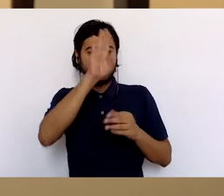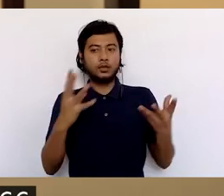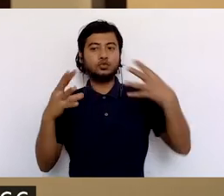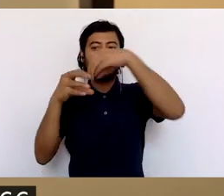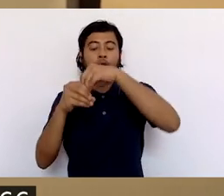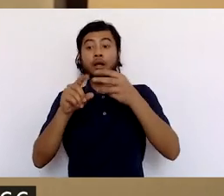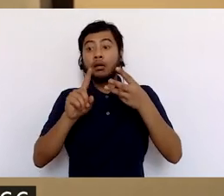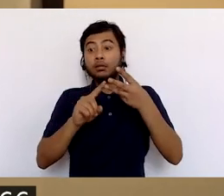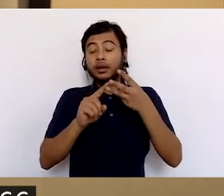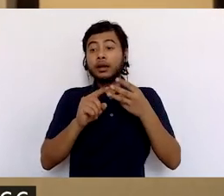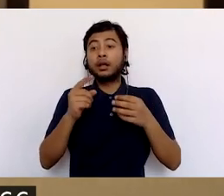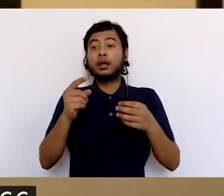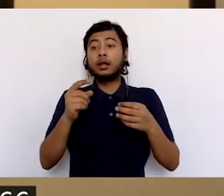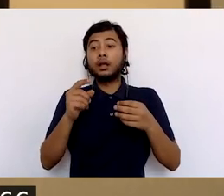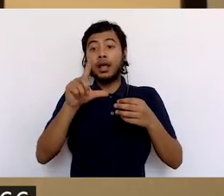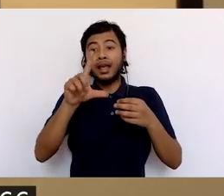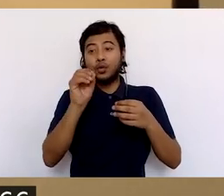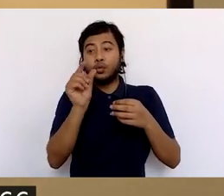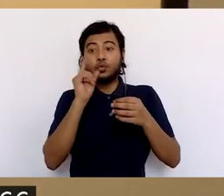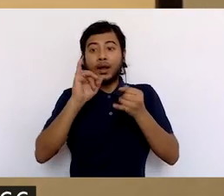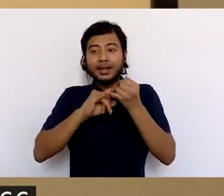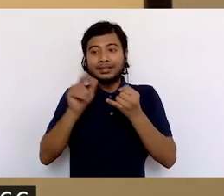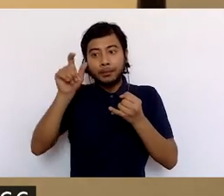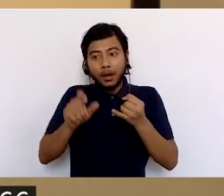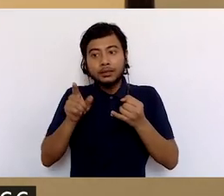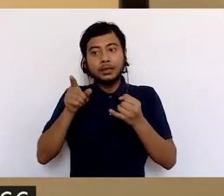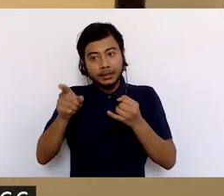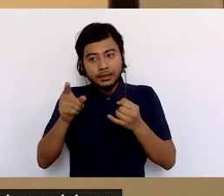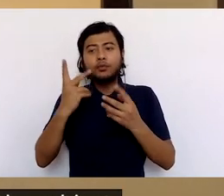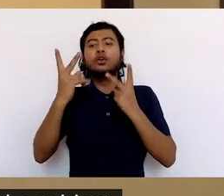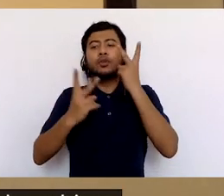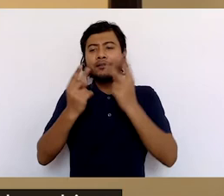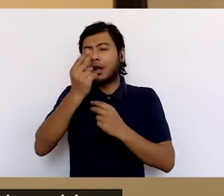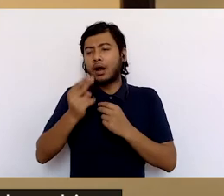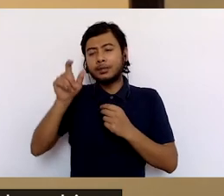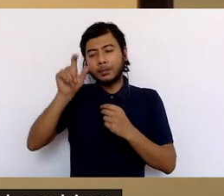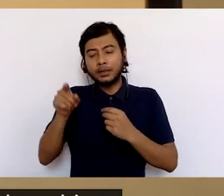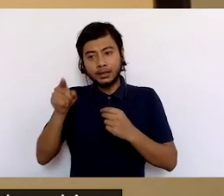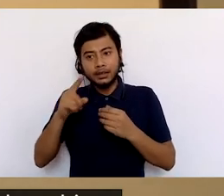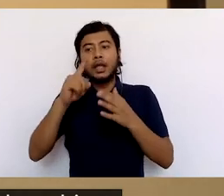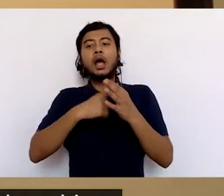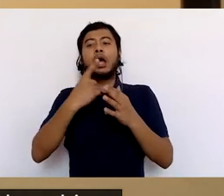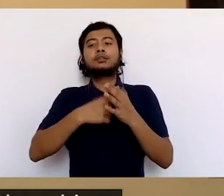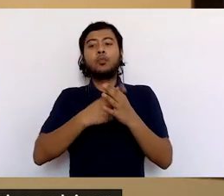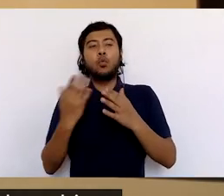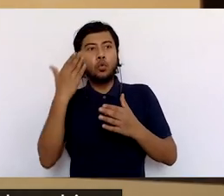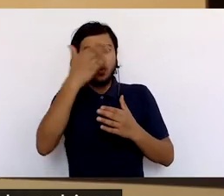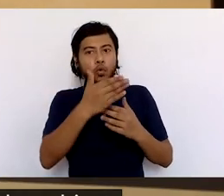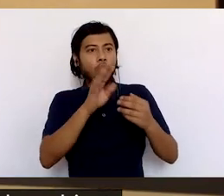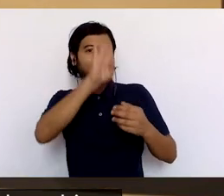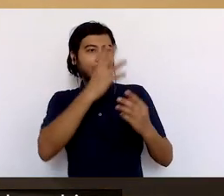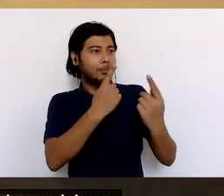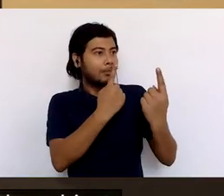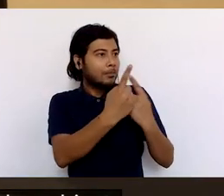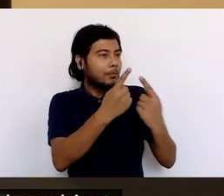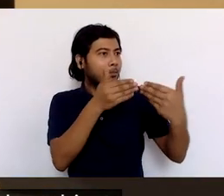that the Maharaja was a skillful practitioner by 1866, because Rousselet wrote about the long conversation they had on